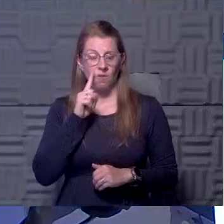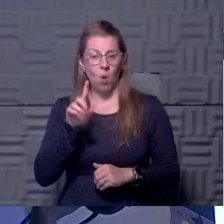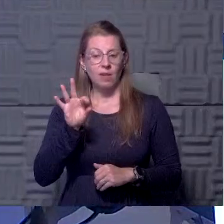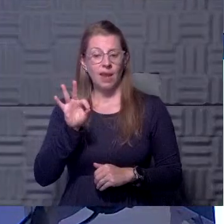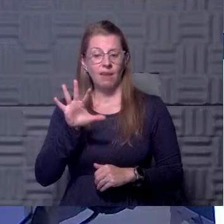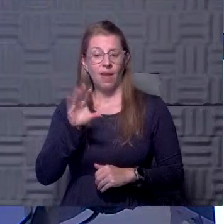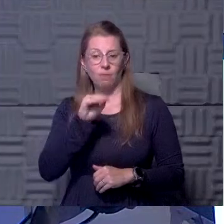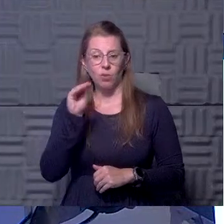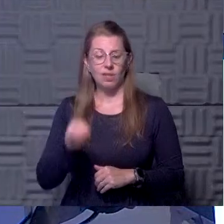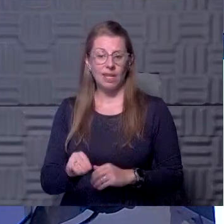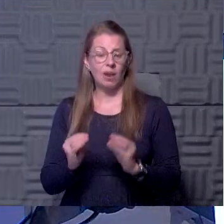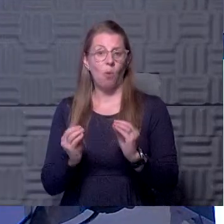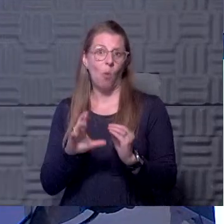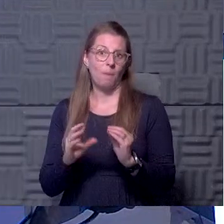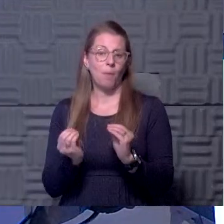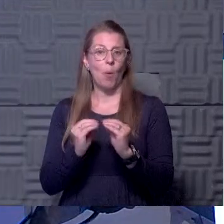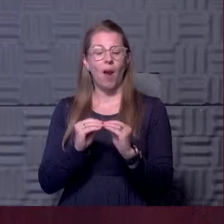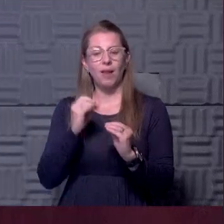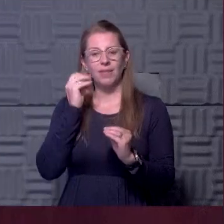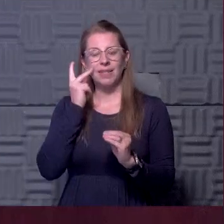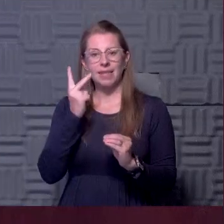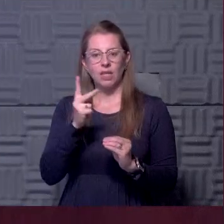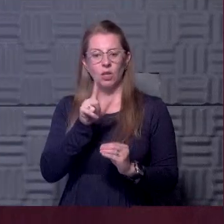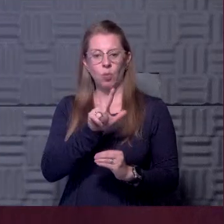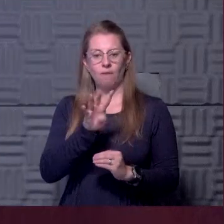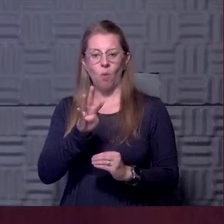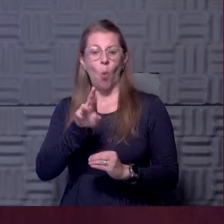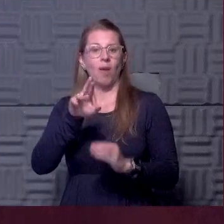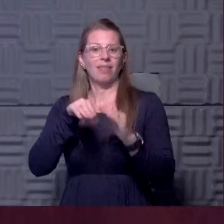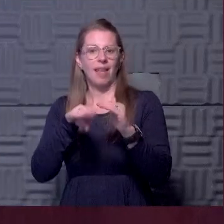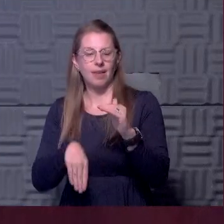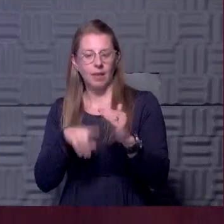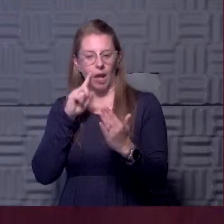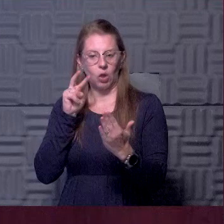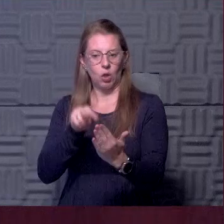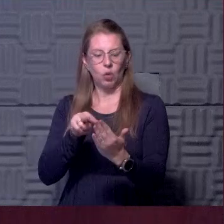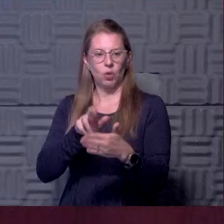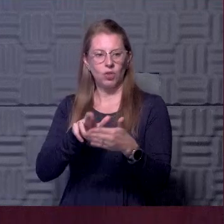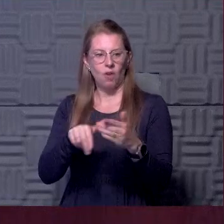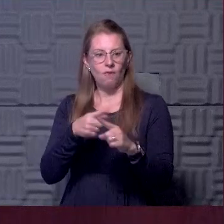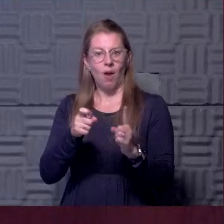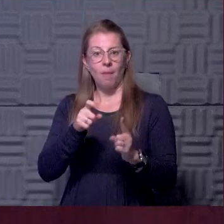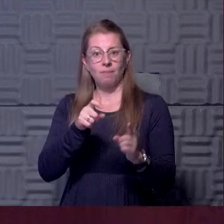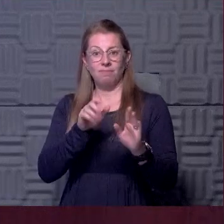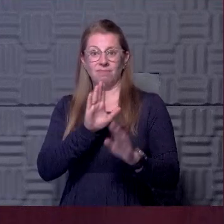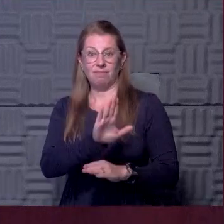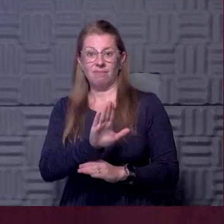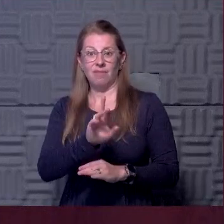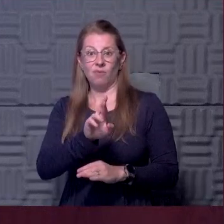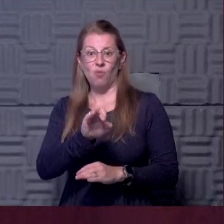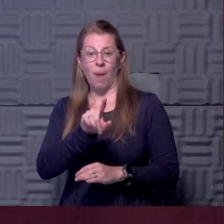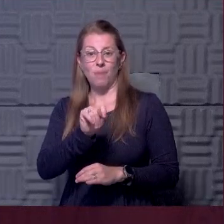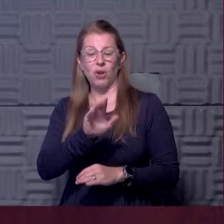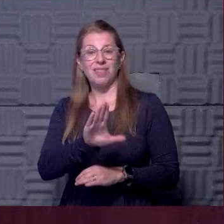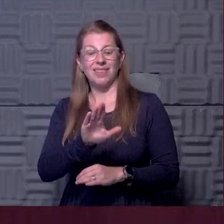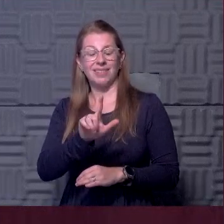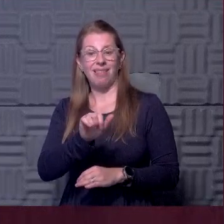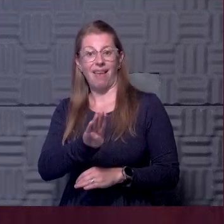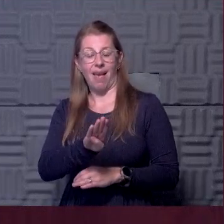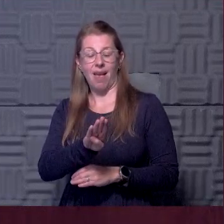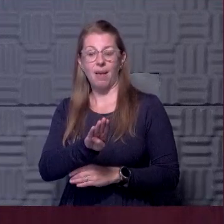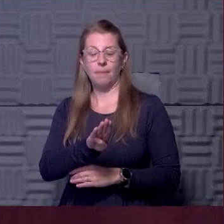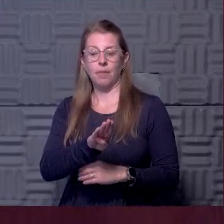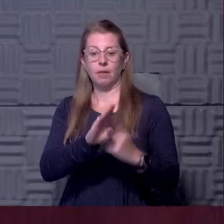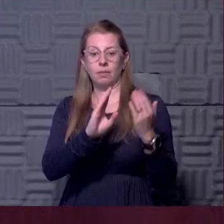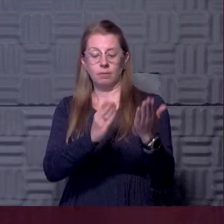95% plus I've seen 24, even less. Um, I checked some results yesterday from Robert's lab that, uh, where that came in, um, with,